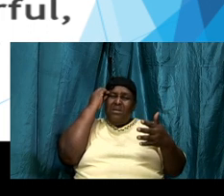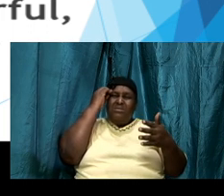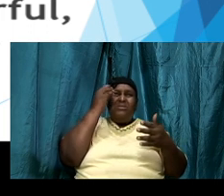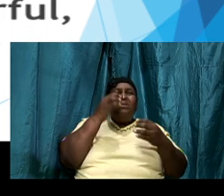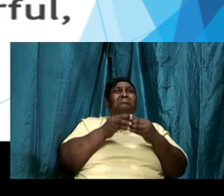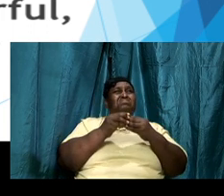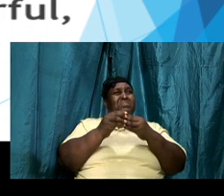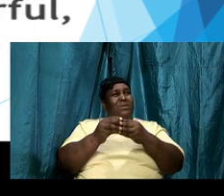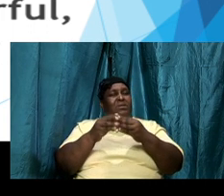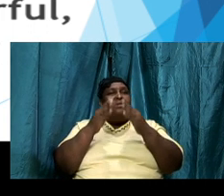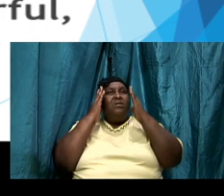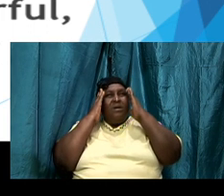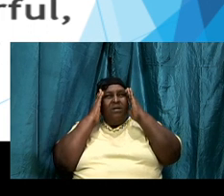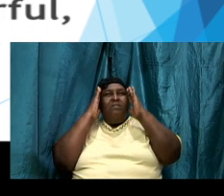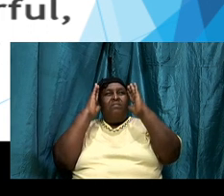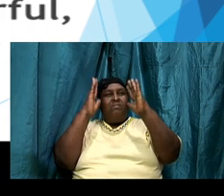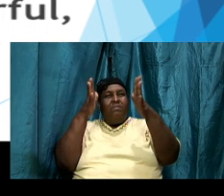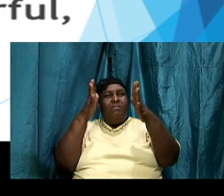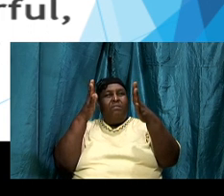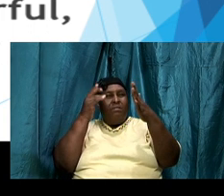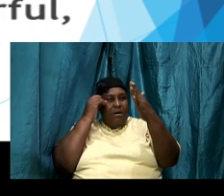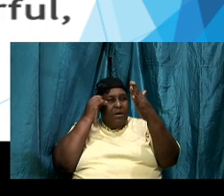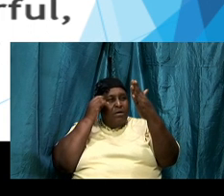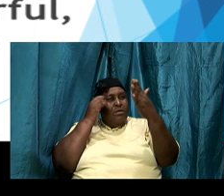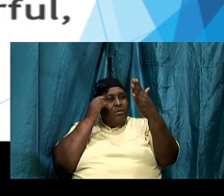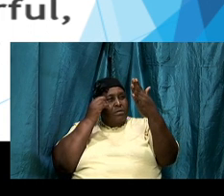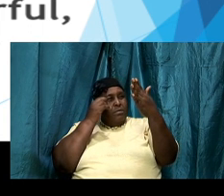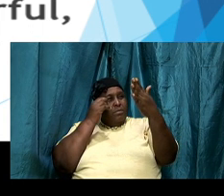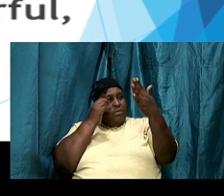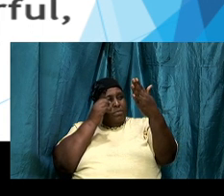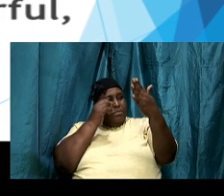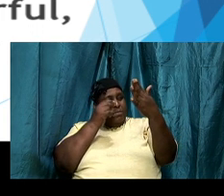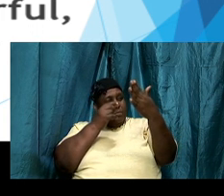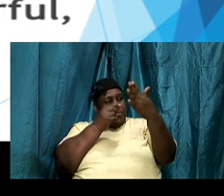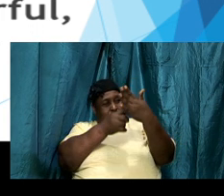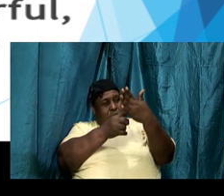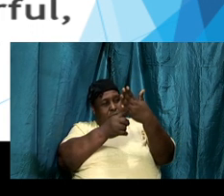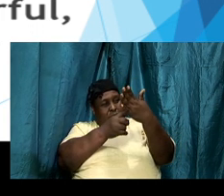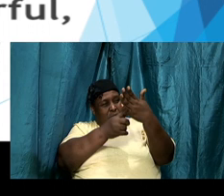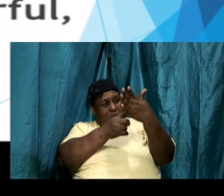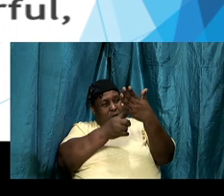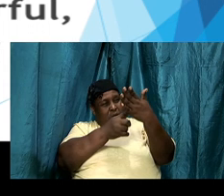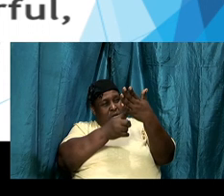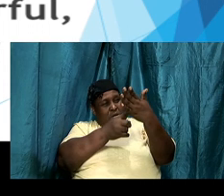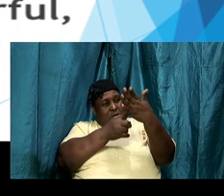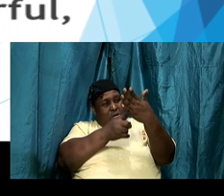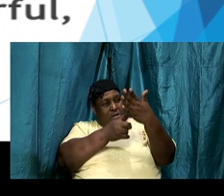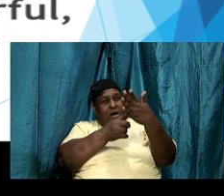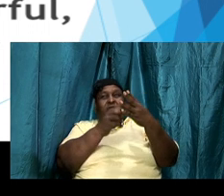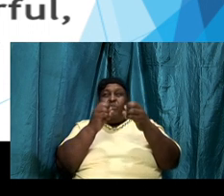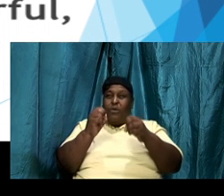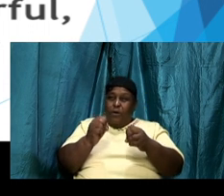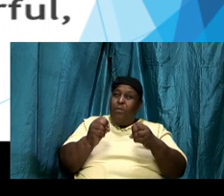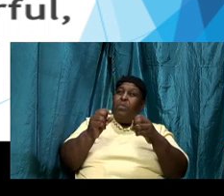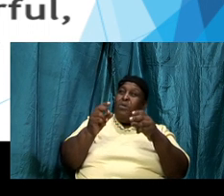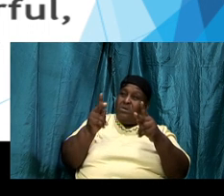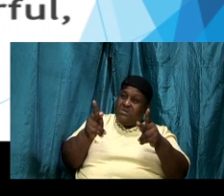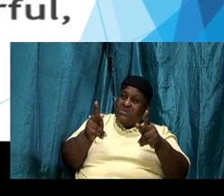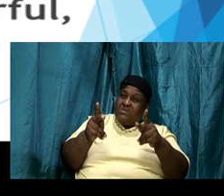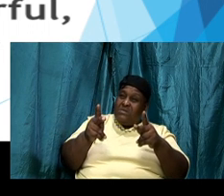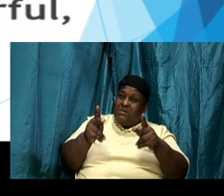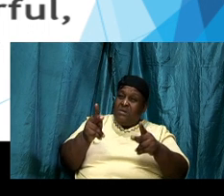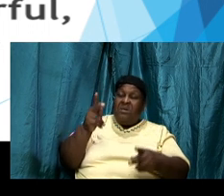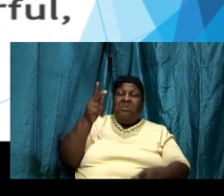to fixity of purpose here it is that it was David